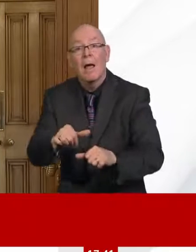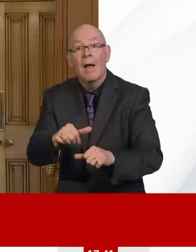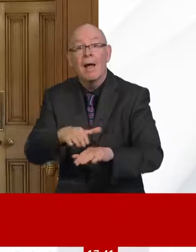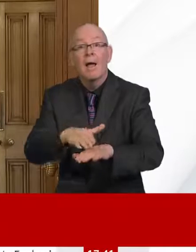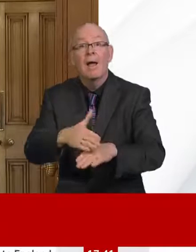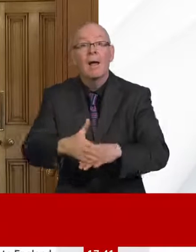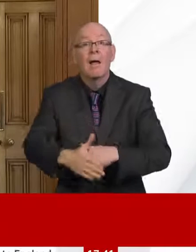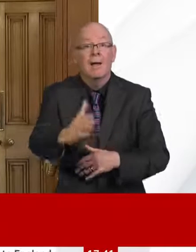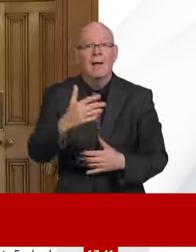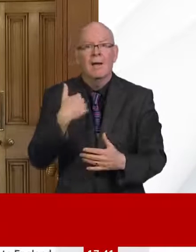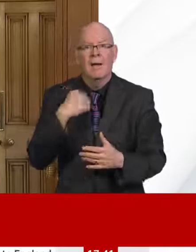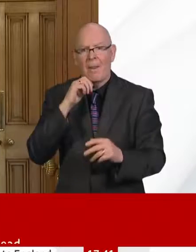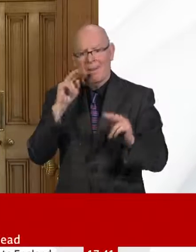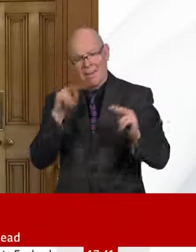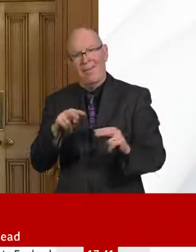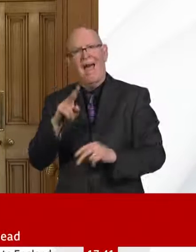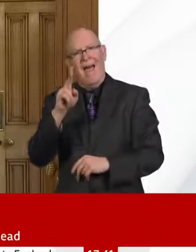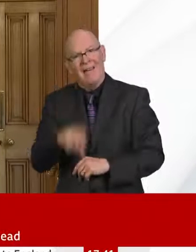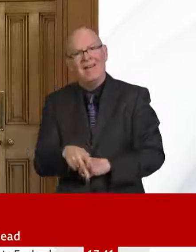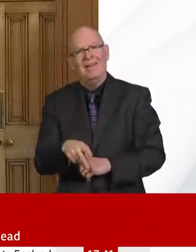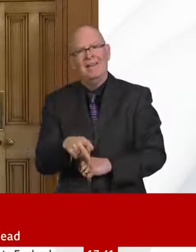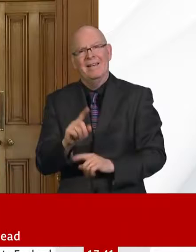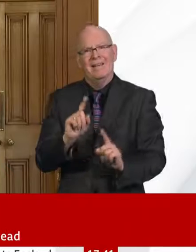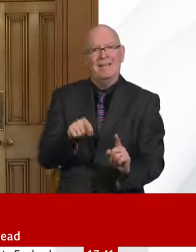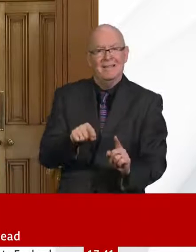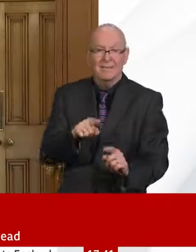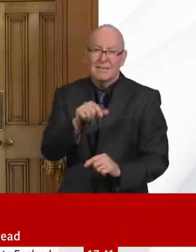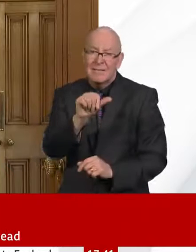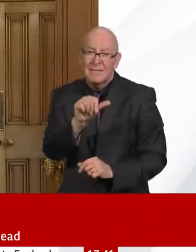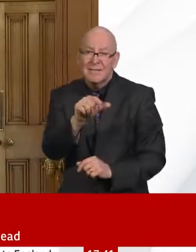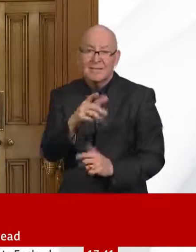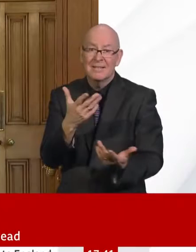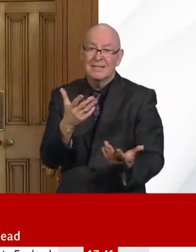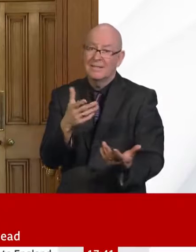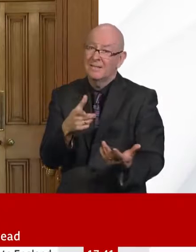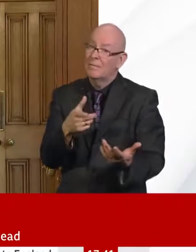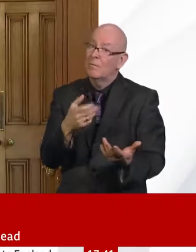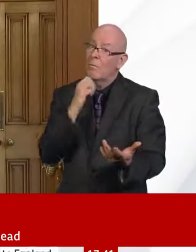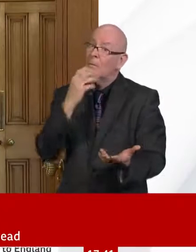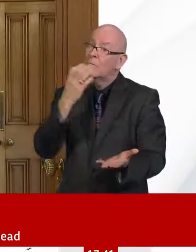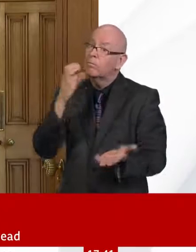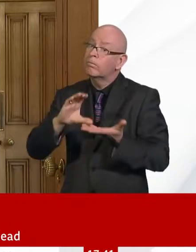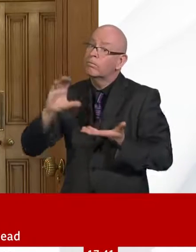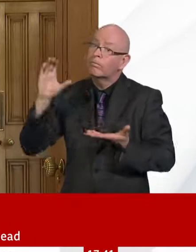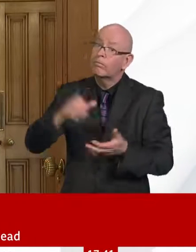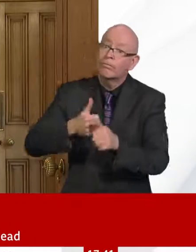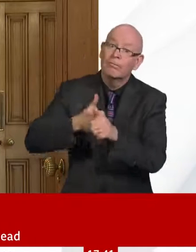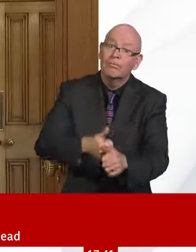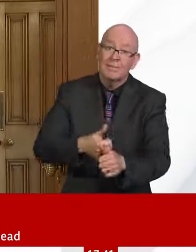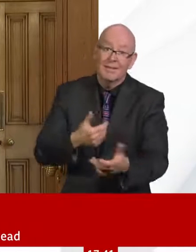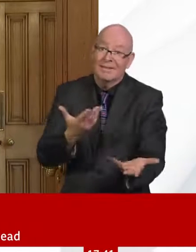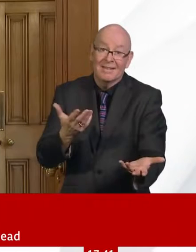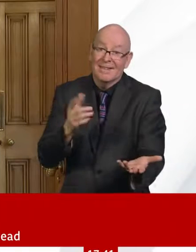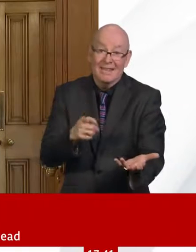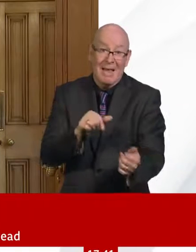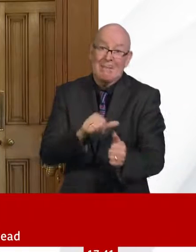allows us to hopefully snap back to normal as quickly as possible. You know, that's clearly the most preferable thing. And if that happens, it means the long term impact on public